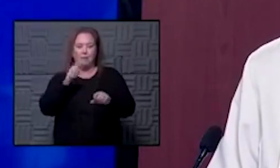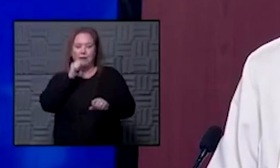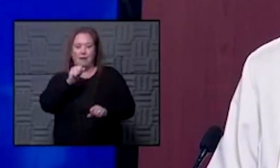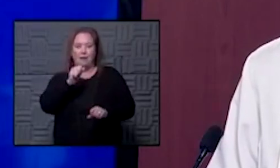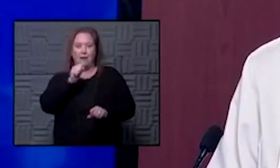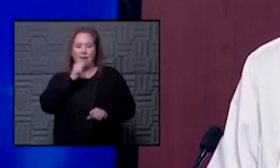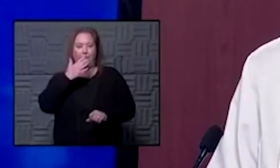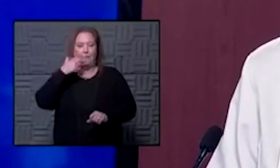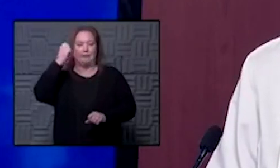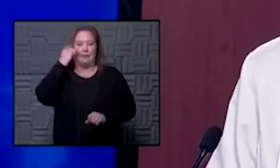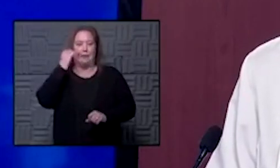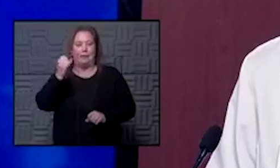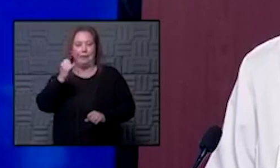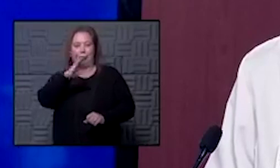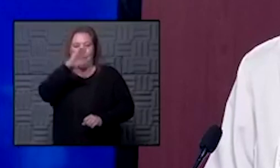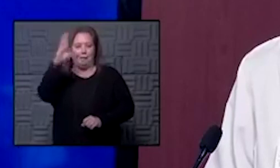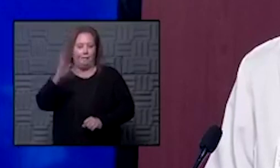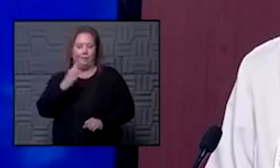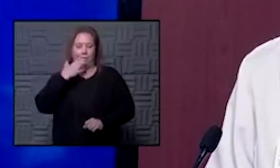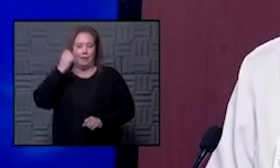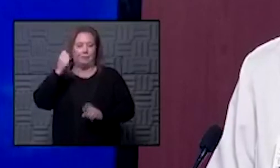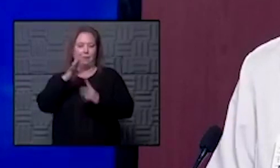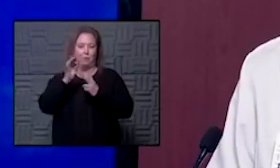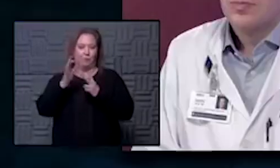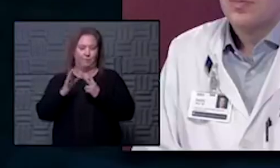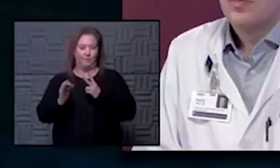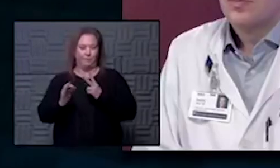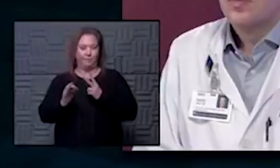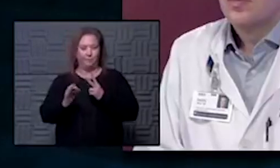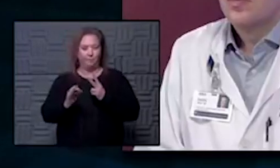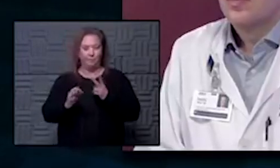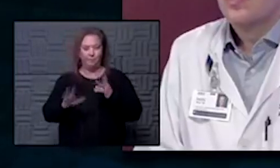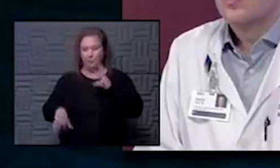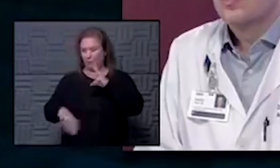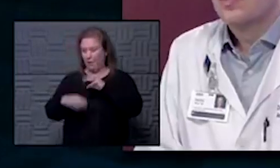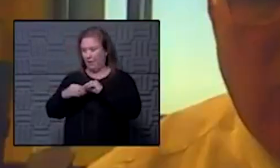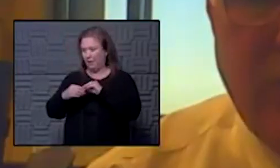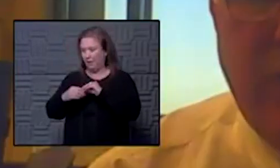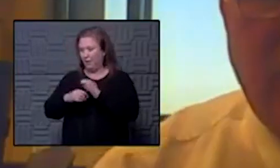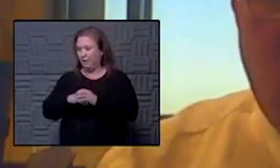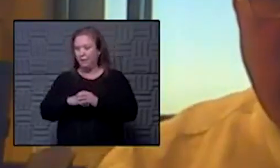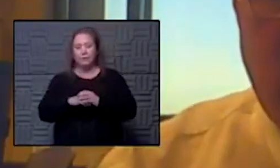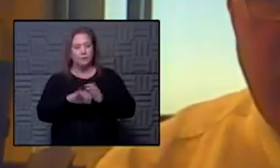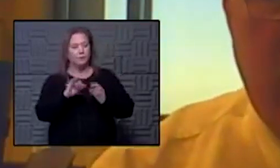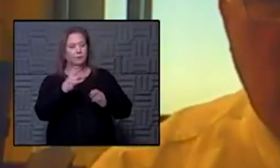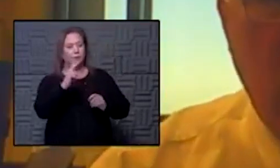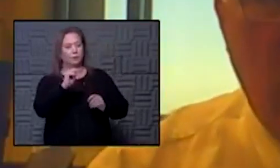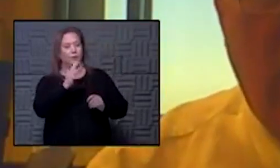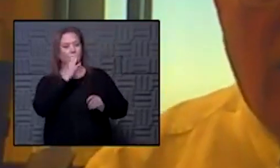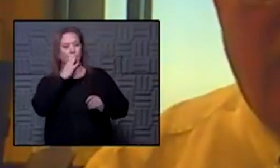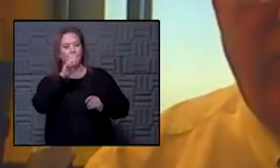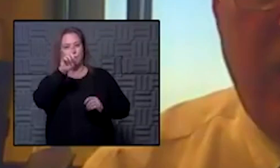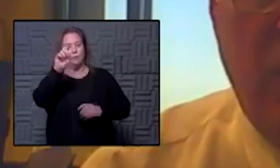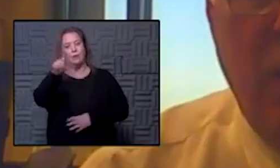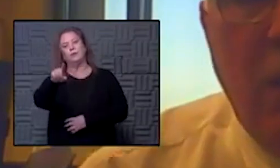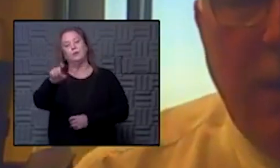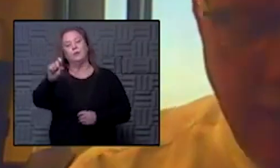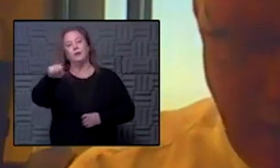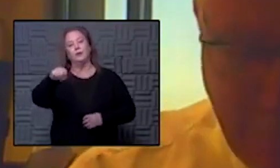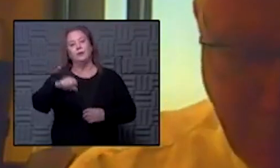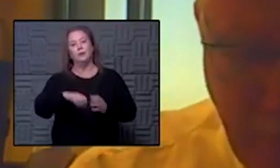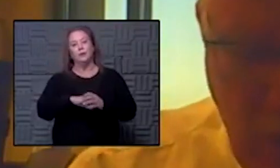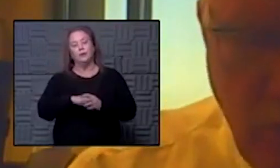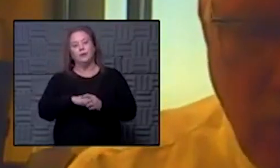i don't dr norman things to add there uh... briefly david john that's a good question as always from you uh d